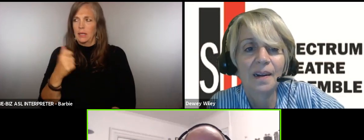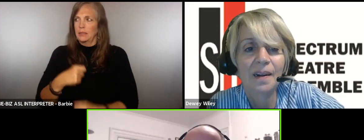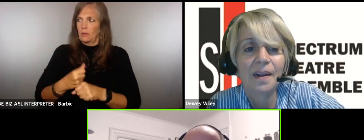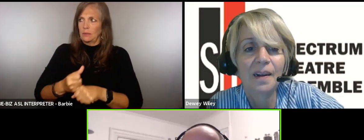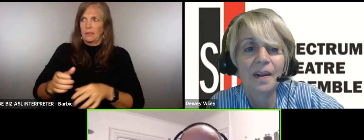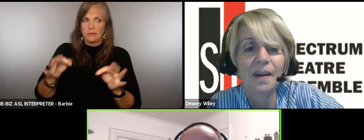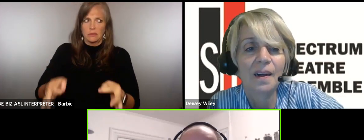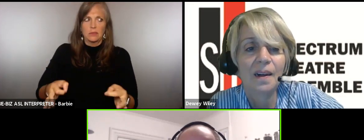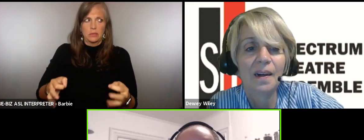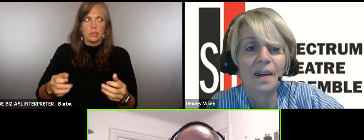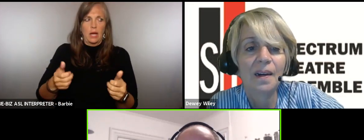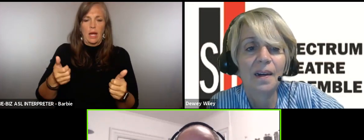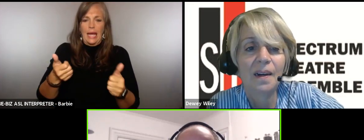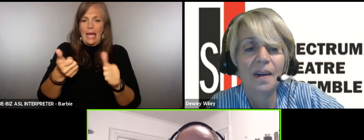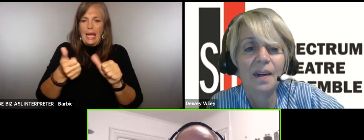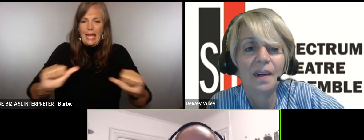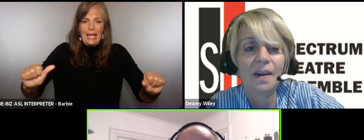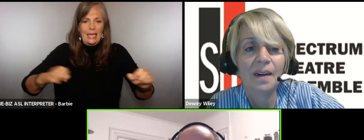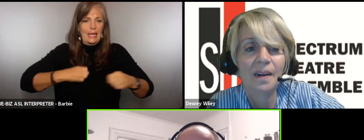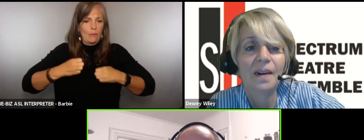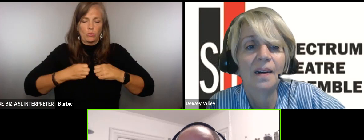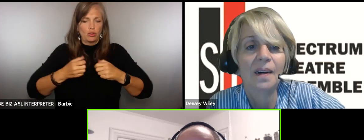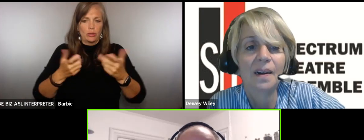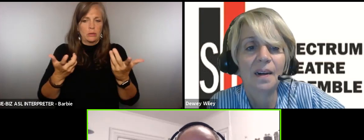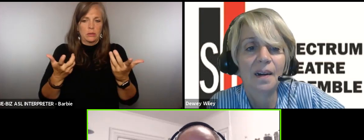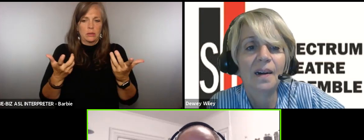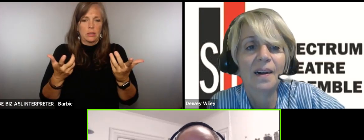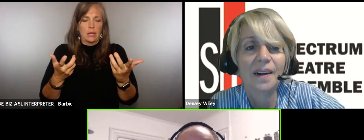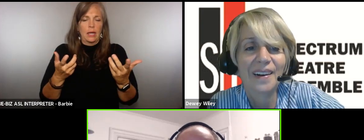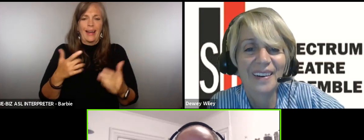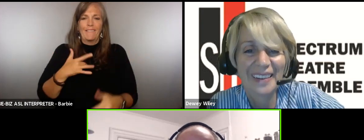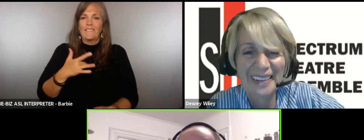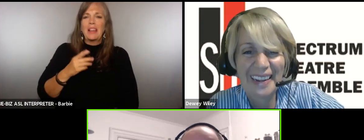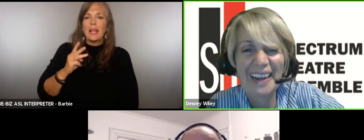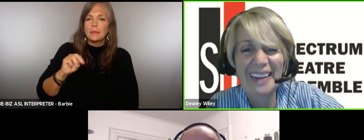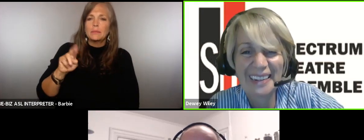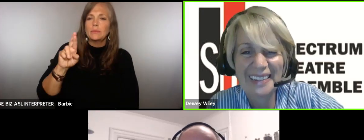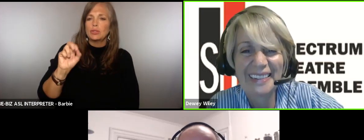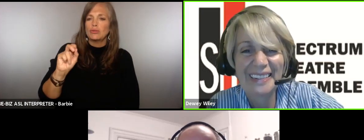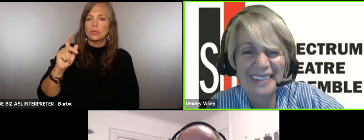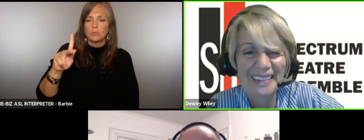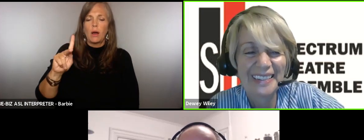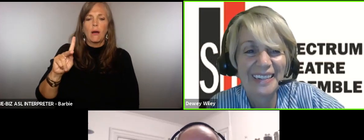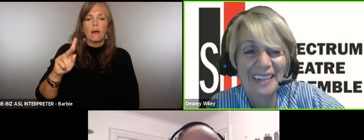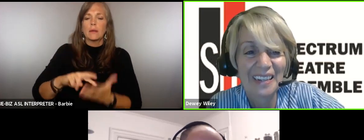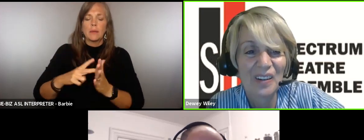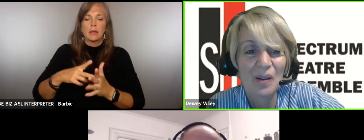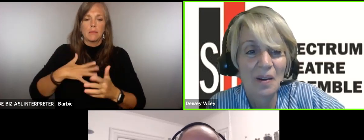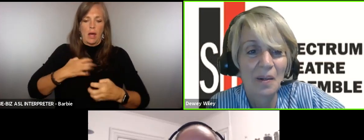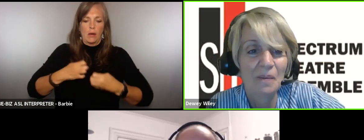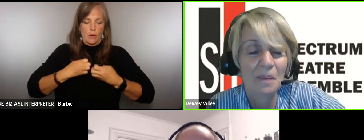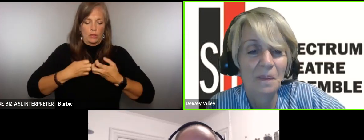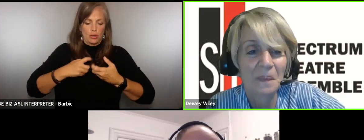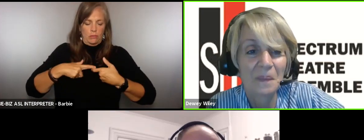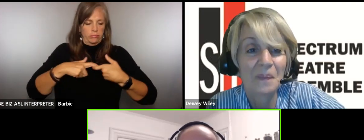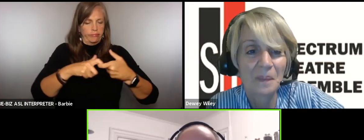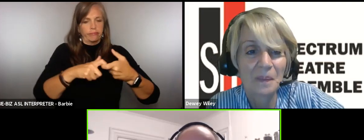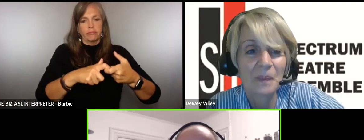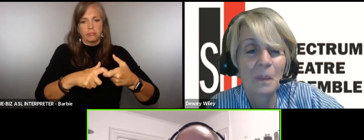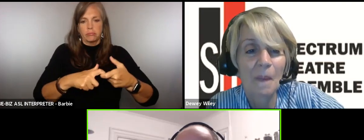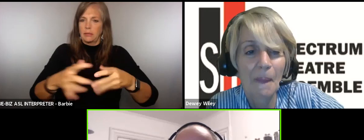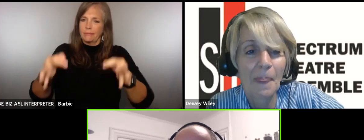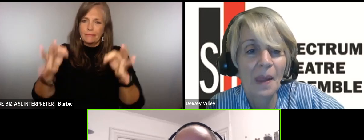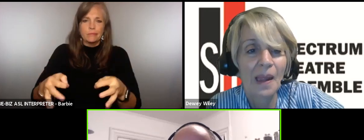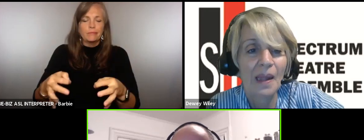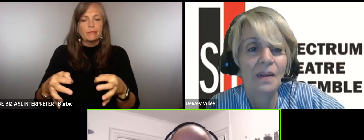these decisions without any emotion whatsoever it was just like this Mr. Spock thing and we and me went off yeah and you know and boom my decision was made without